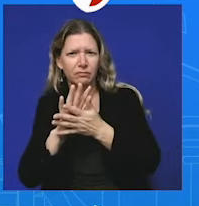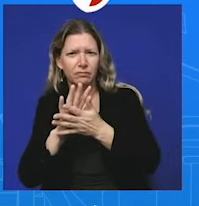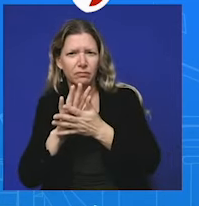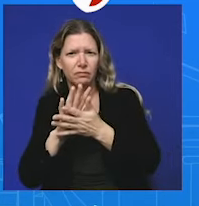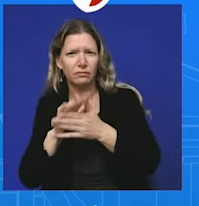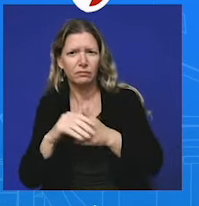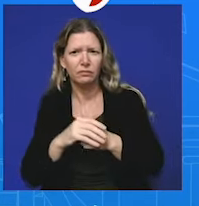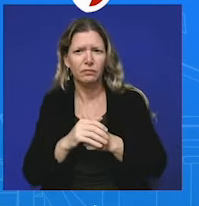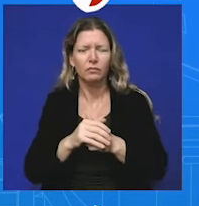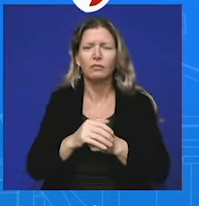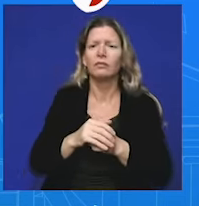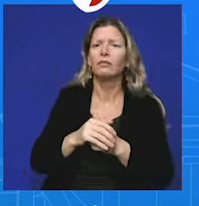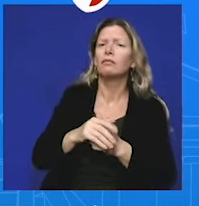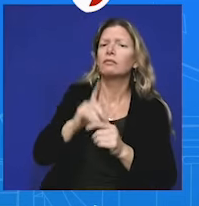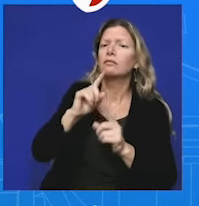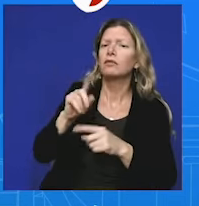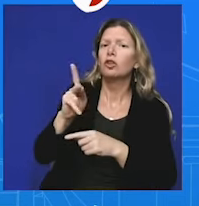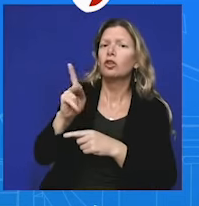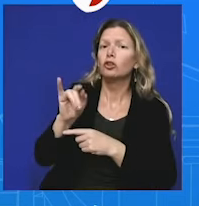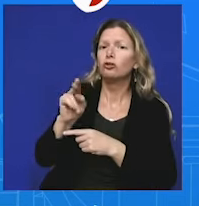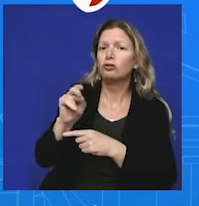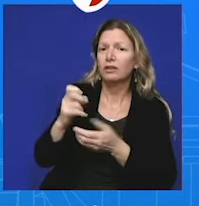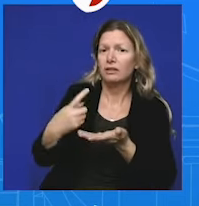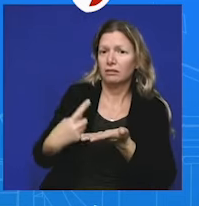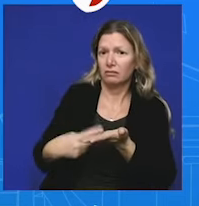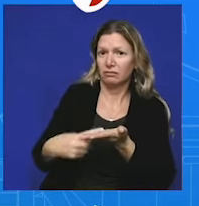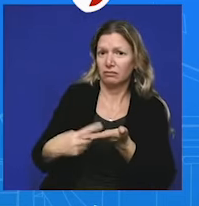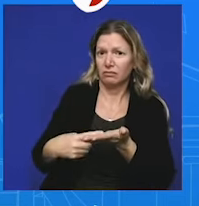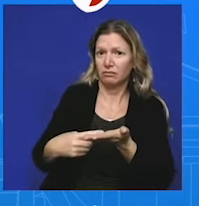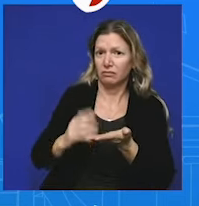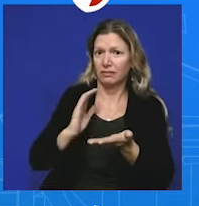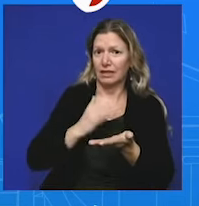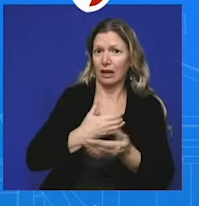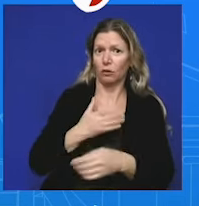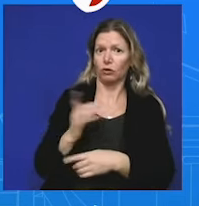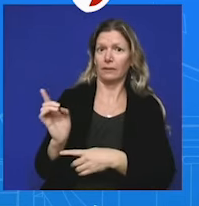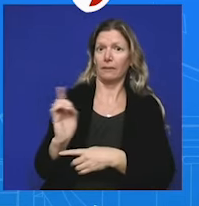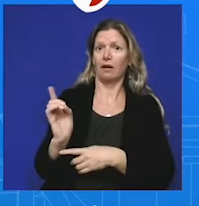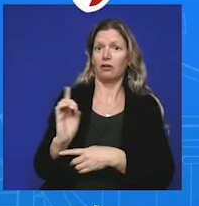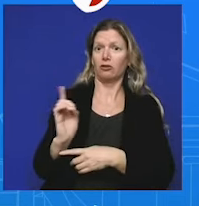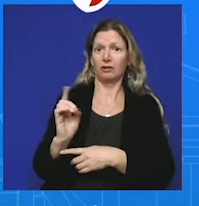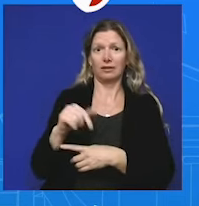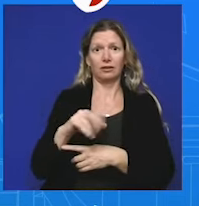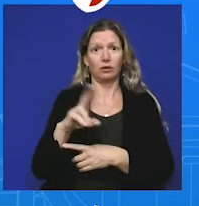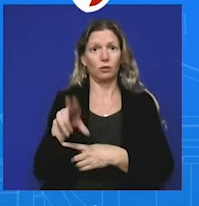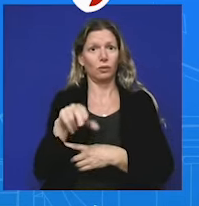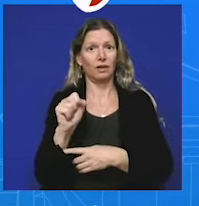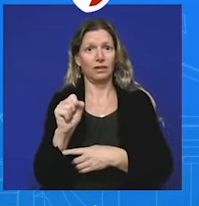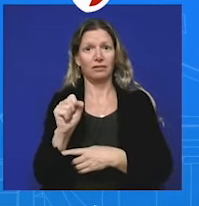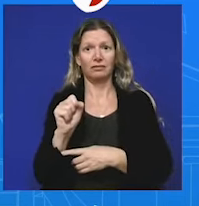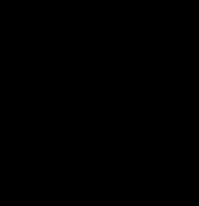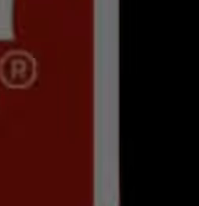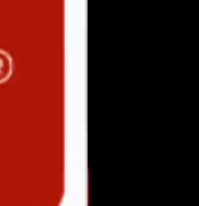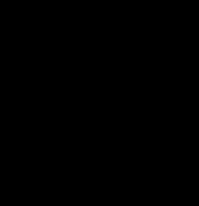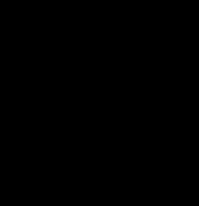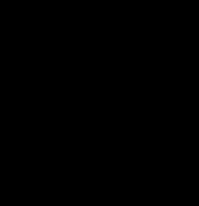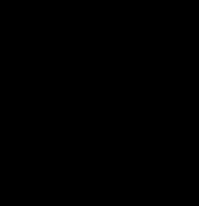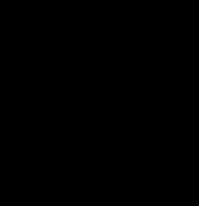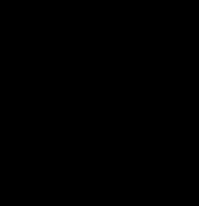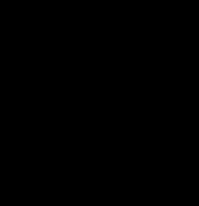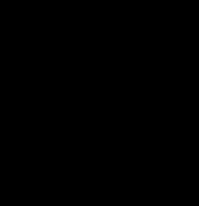and participatory it is. Thank you. That was not easy to say.